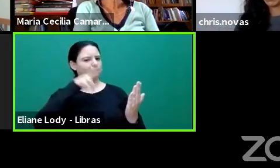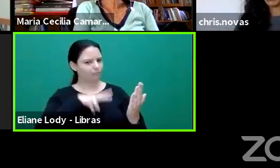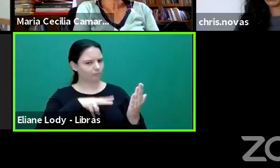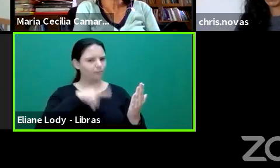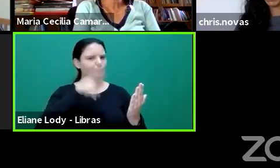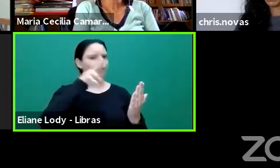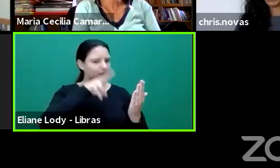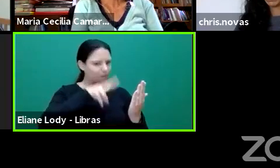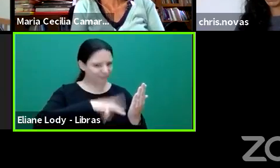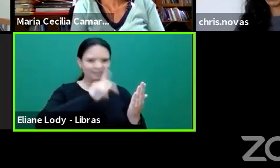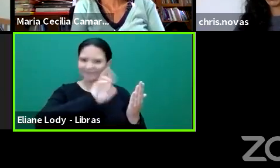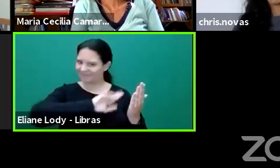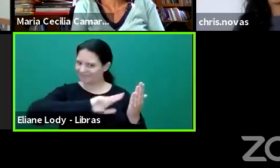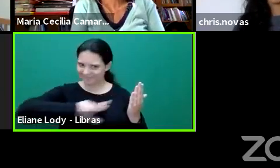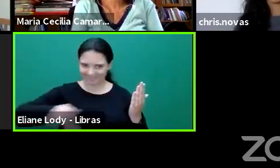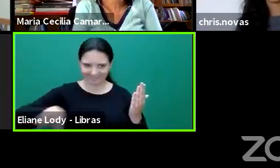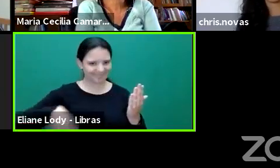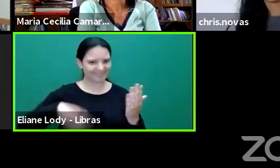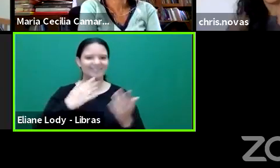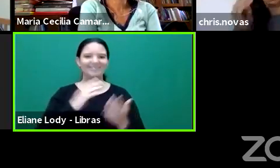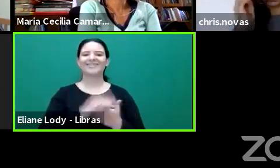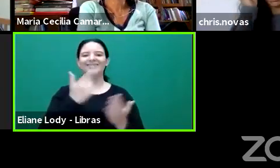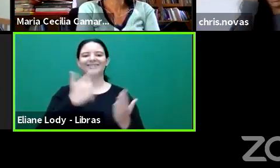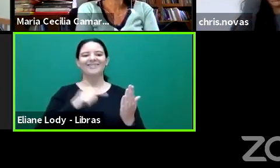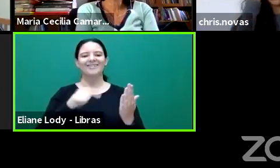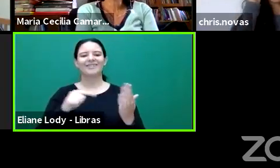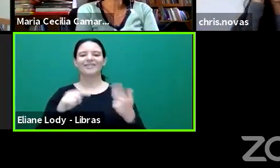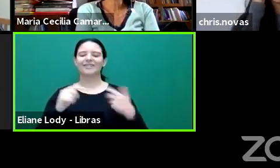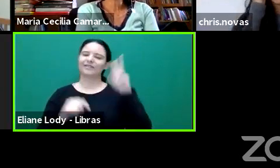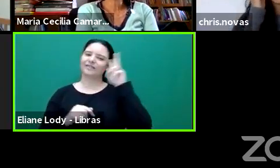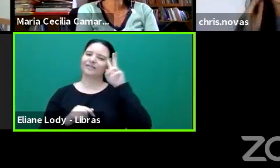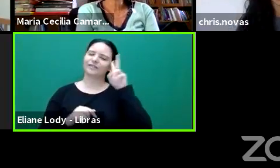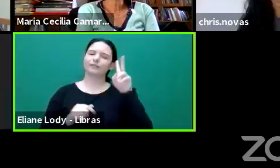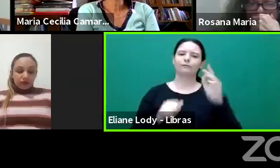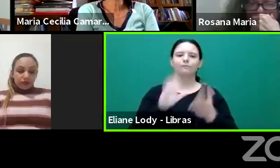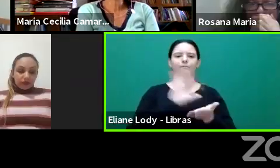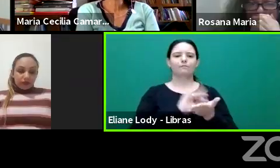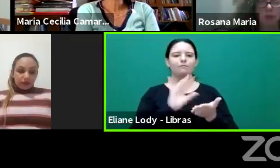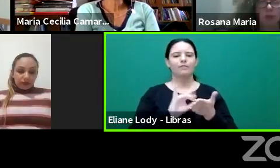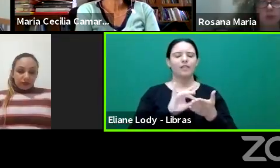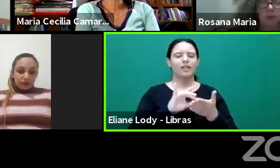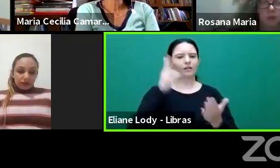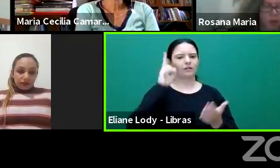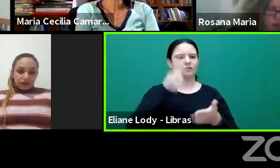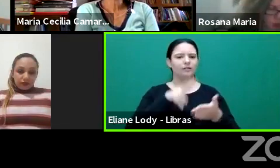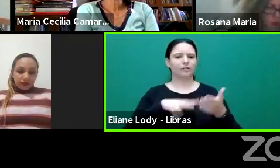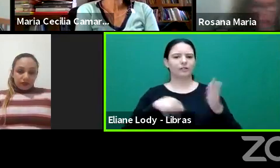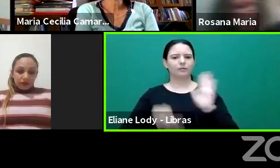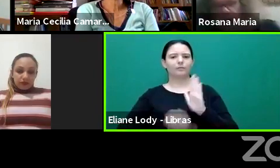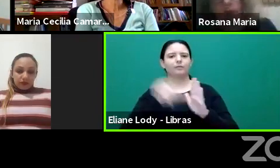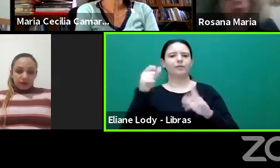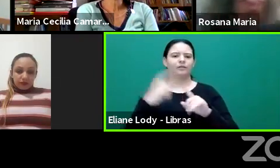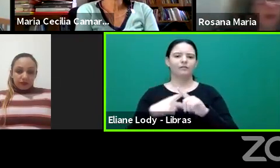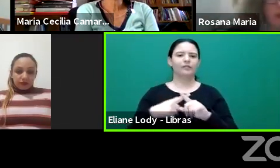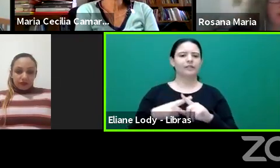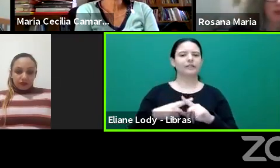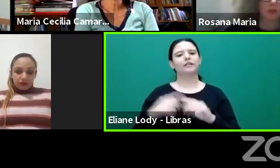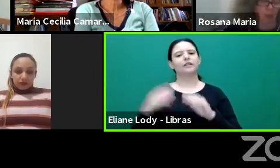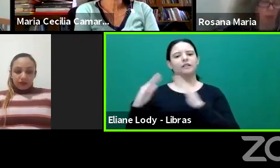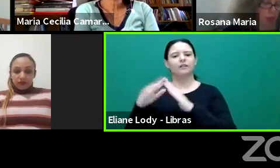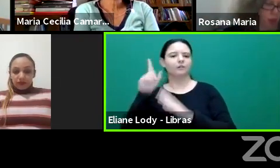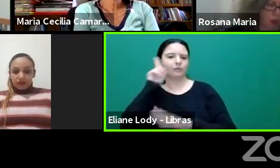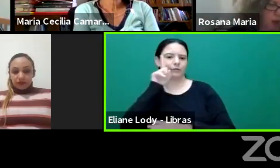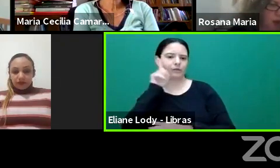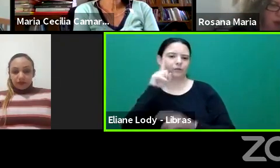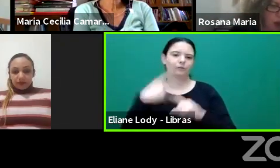I remember reading Julie's article for the first time when I was in the US because we were supposed to have a conversation. And I remember